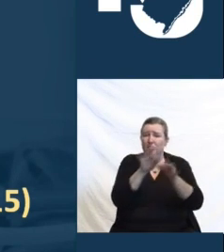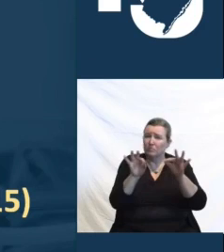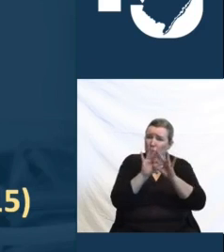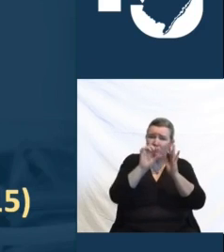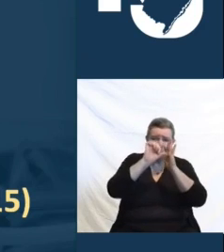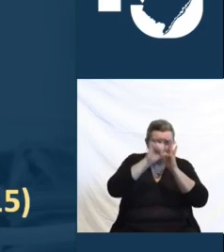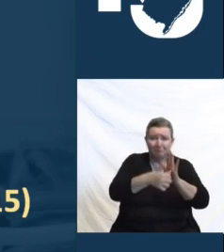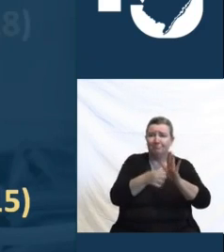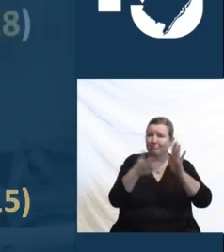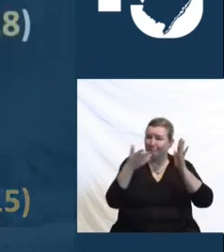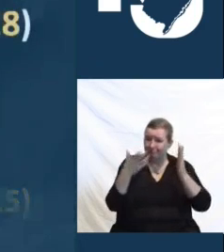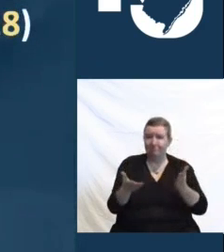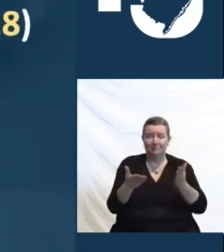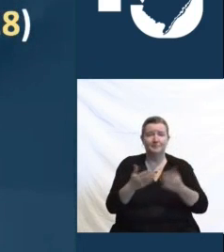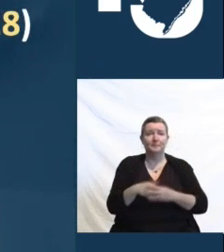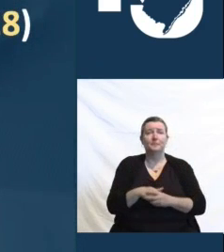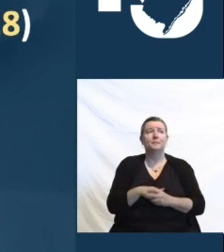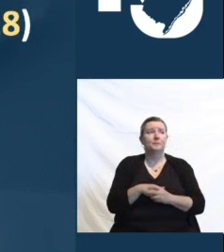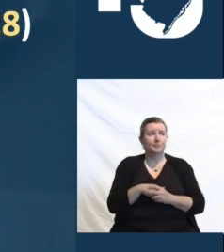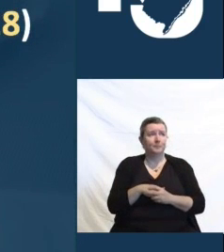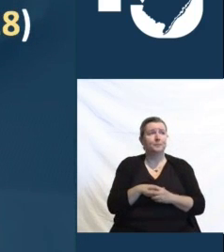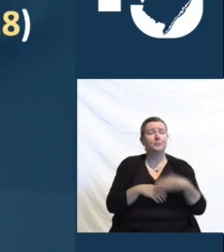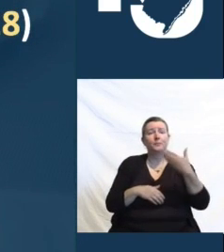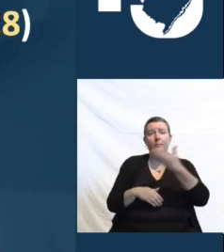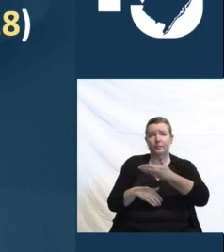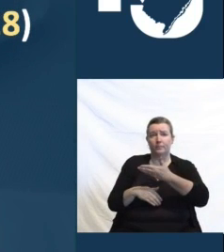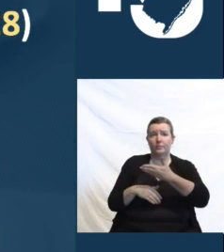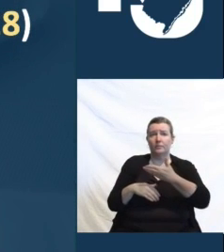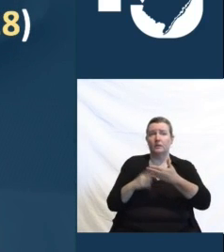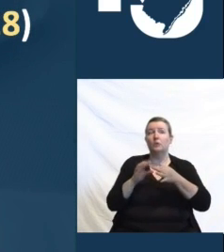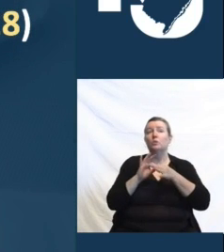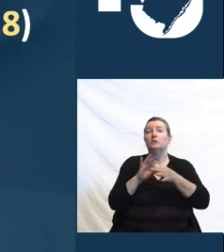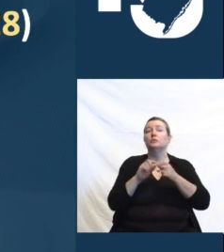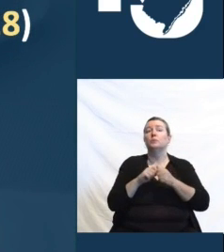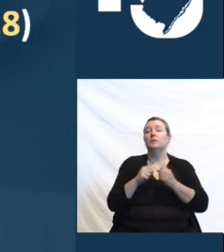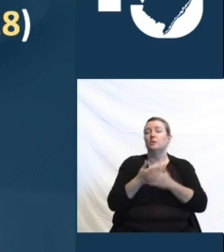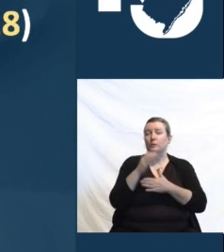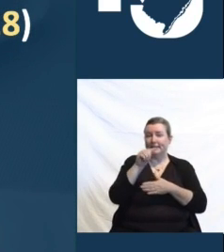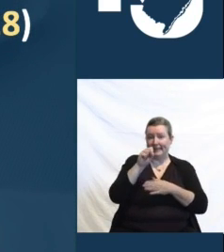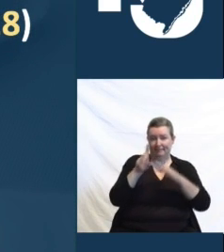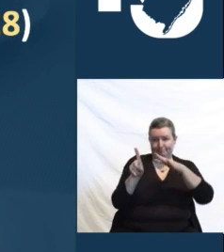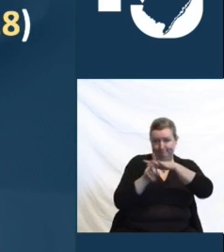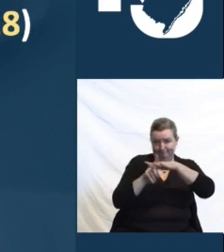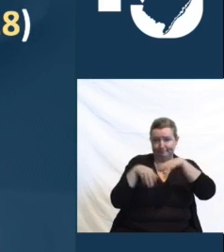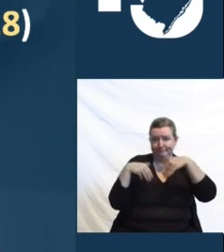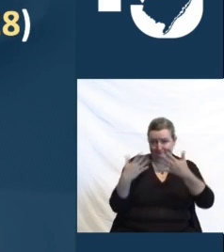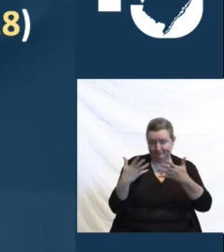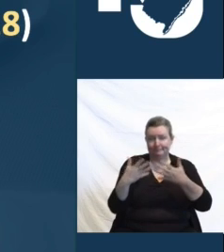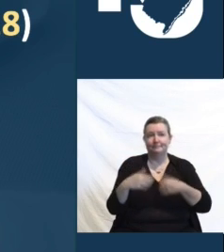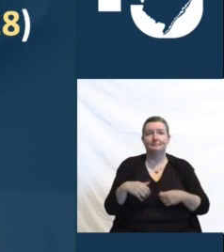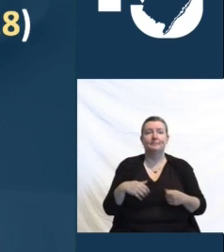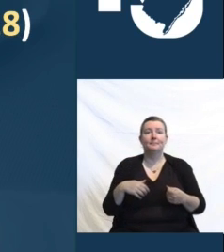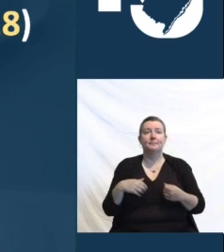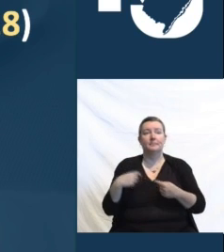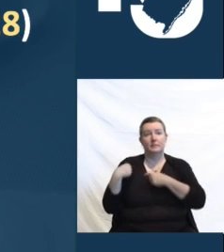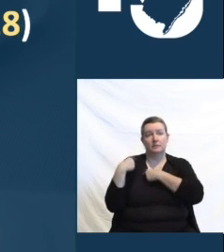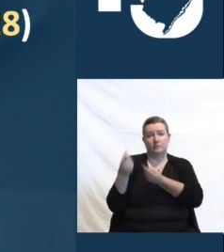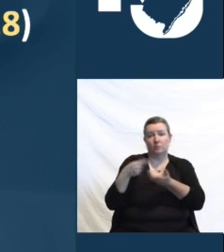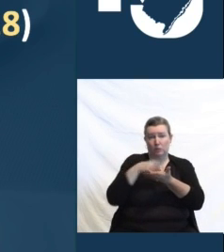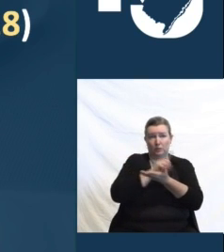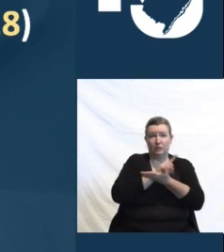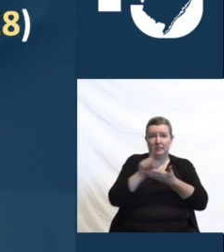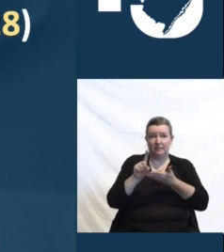And looking to the latest report on new cases, what stands out here is that over the past year, last week, the rate of transmission